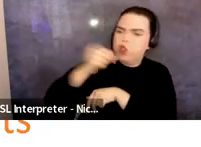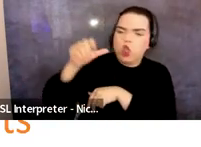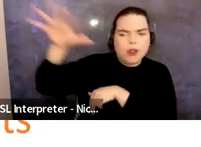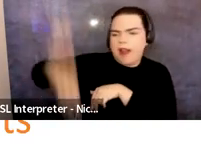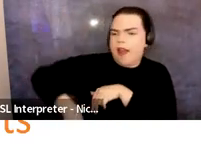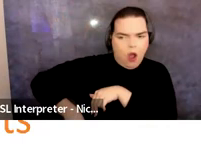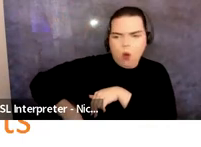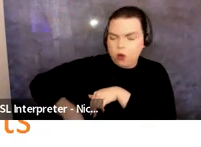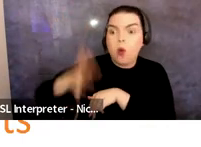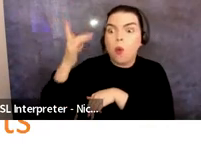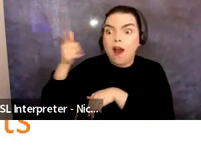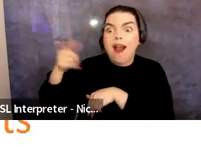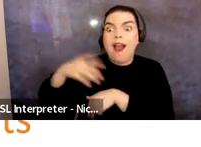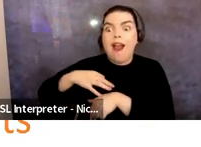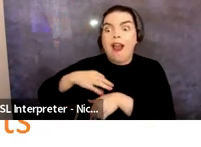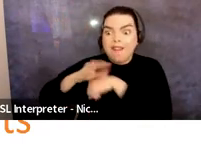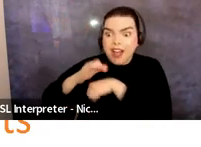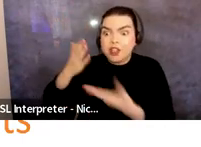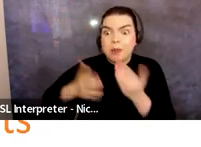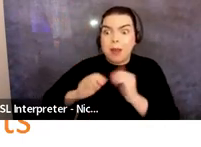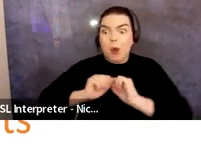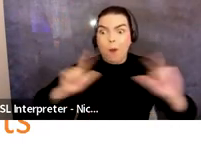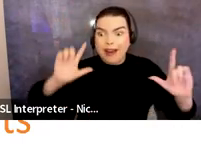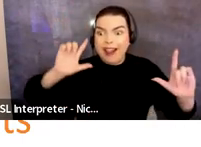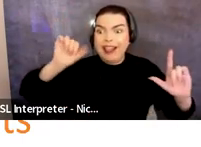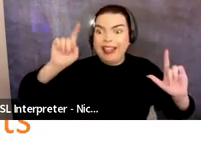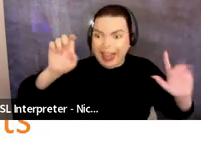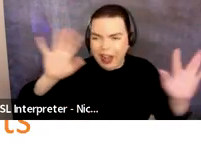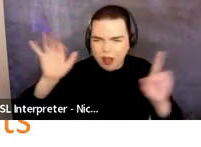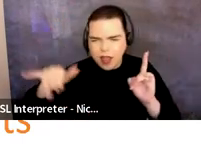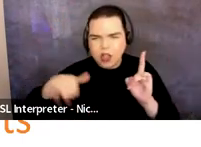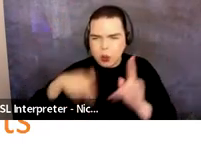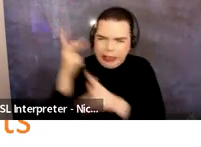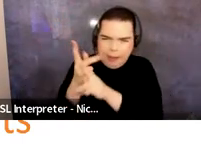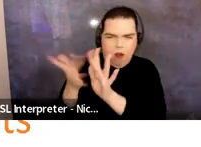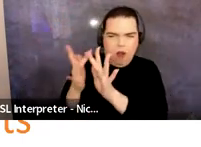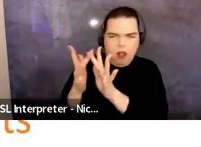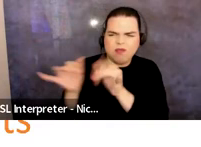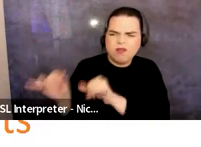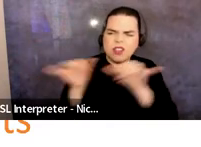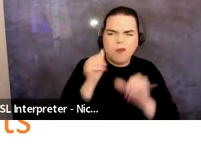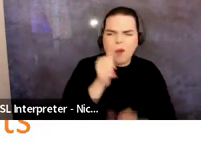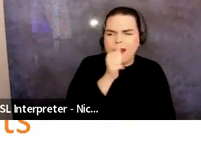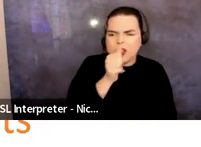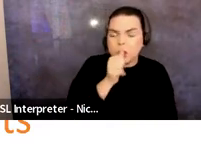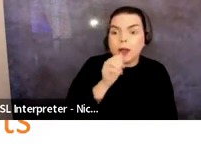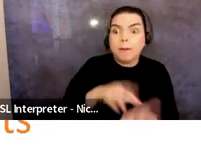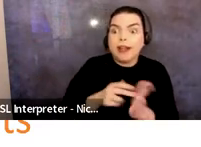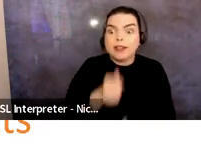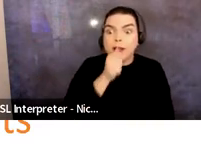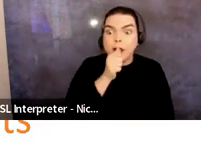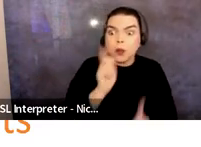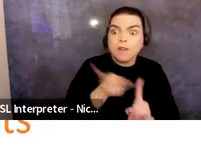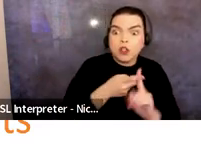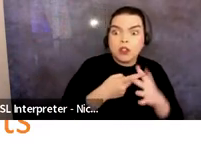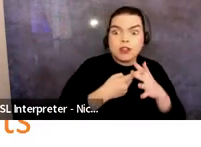when the advisors meet to discuss the preliminary applications. The same thing is true for passwords. It's really important that if you submit